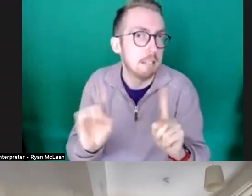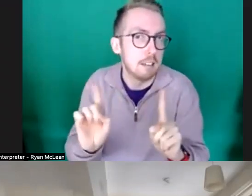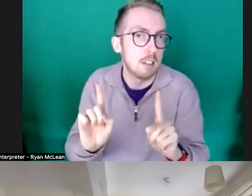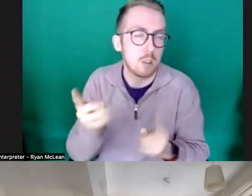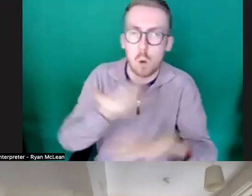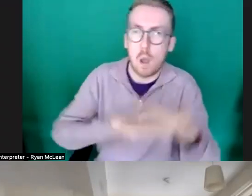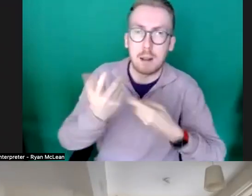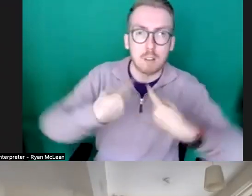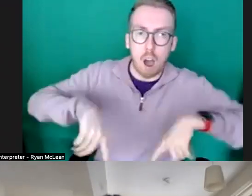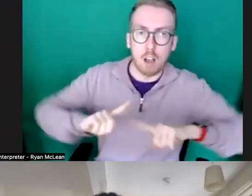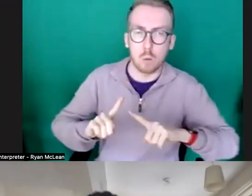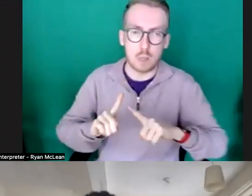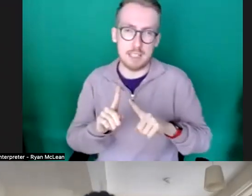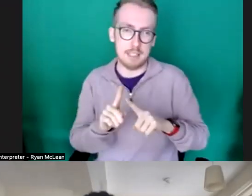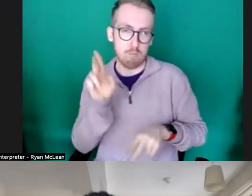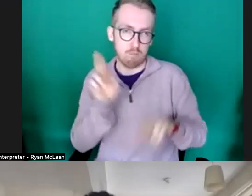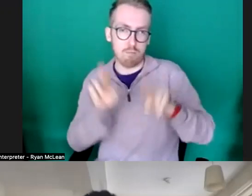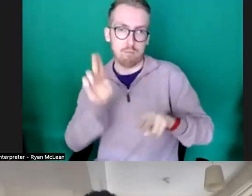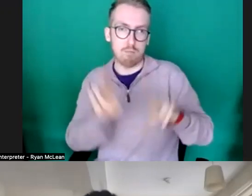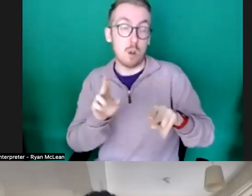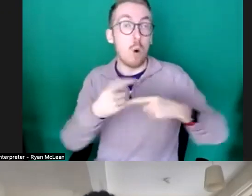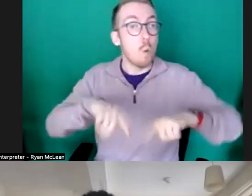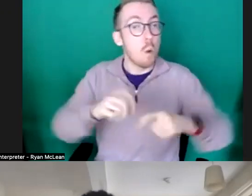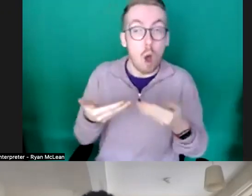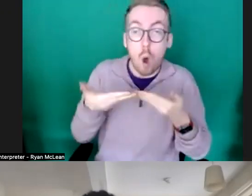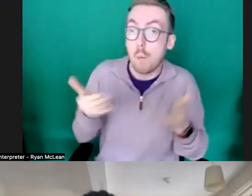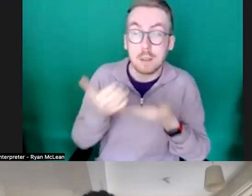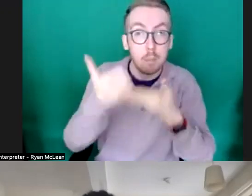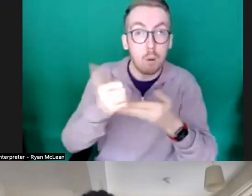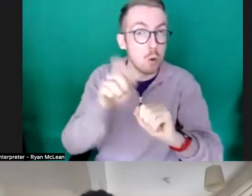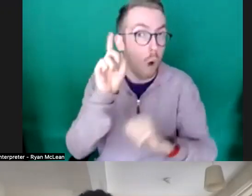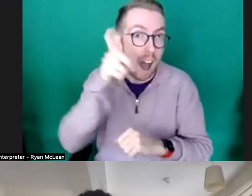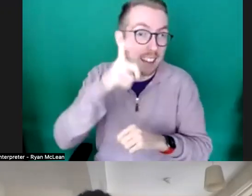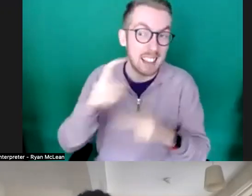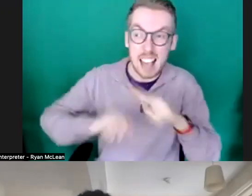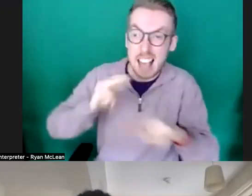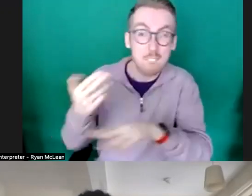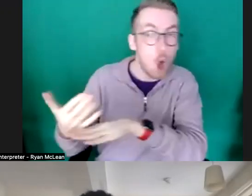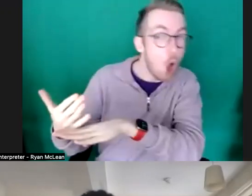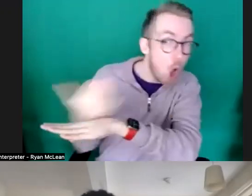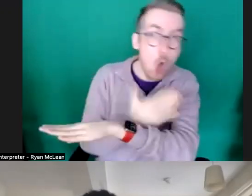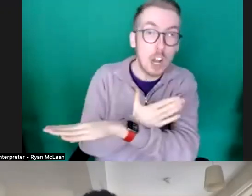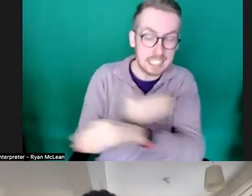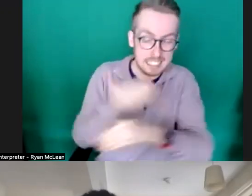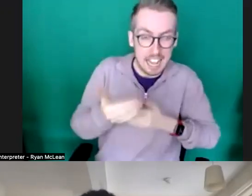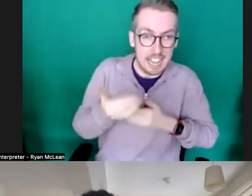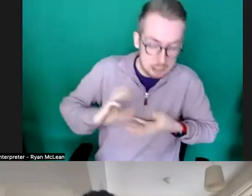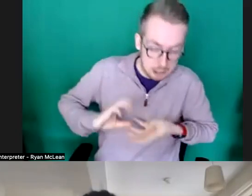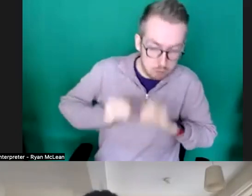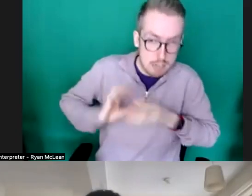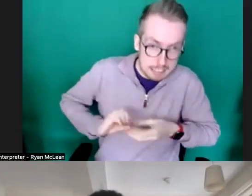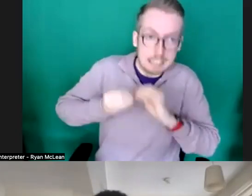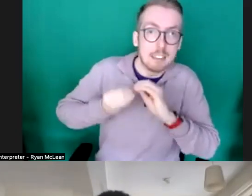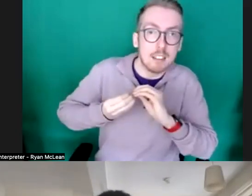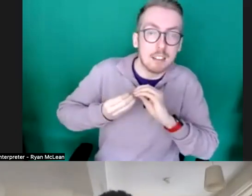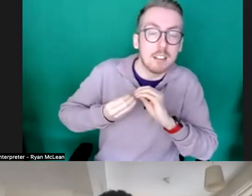uh we would we'd be very open to supporting ideas from kind of an early stage and but then probably the key question for